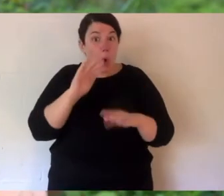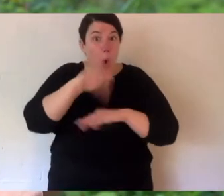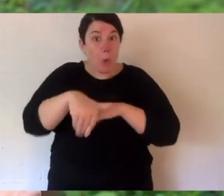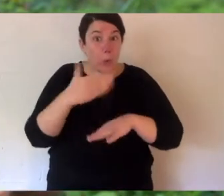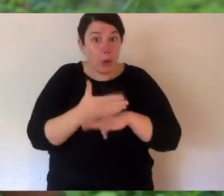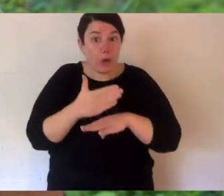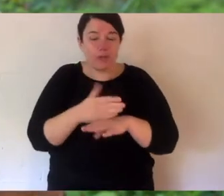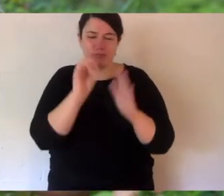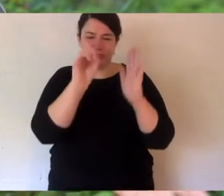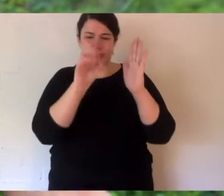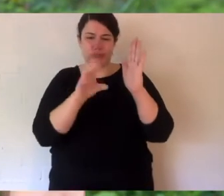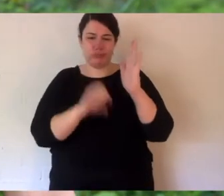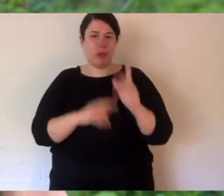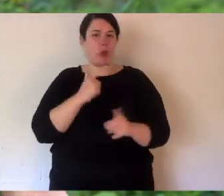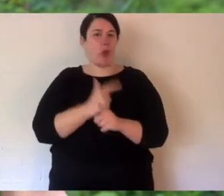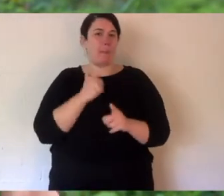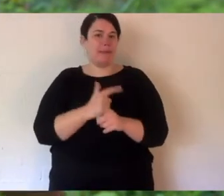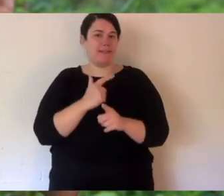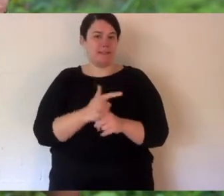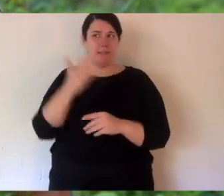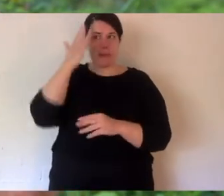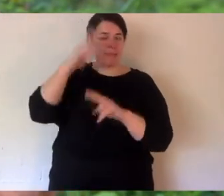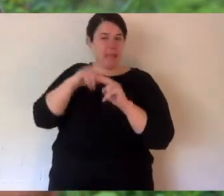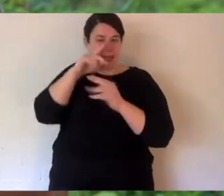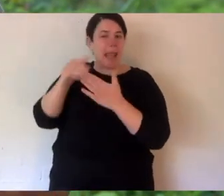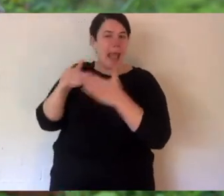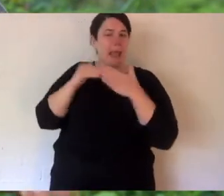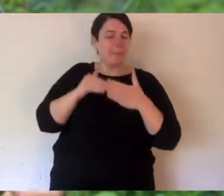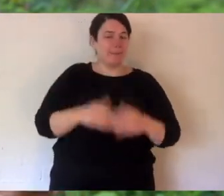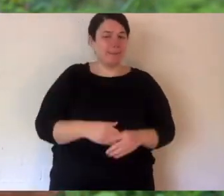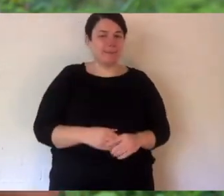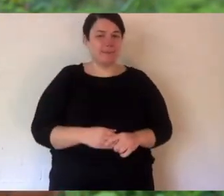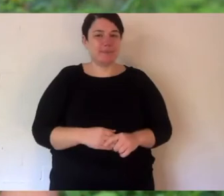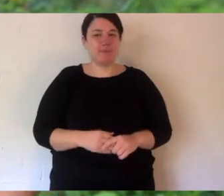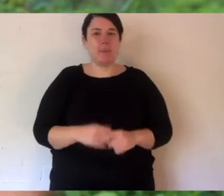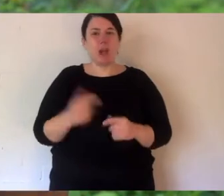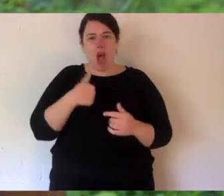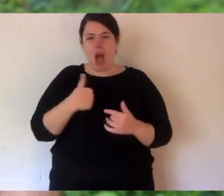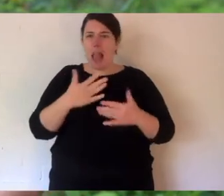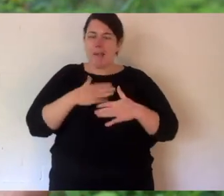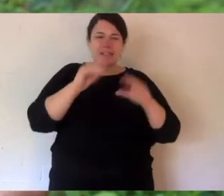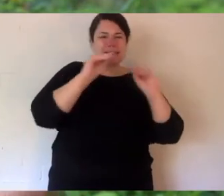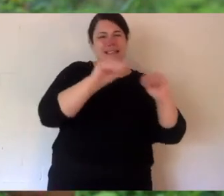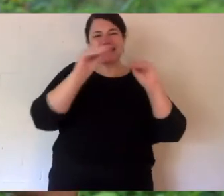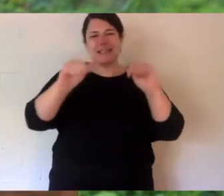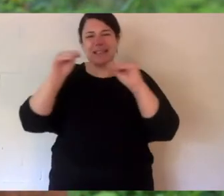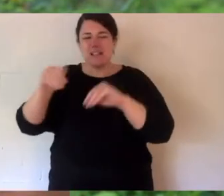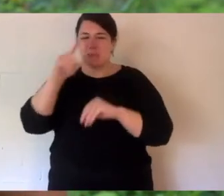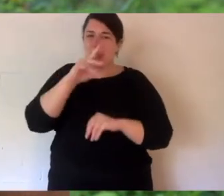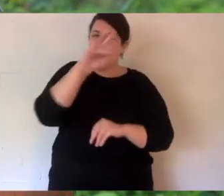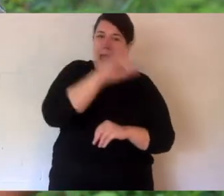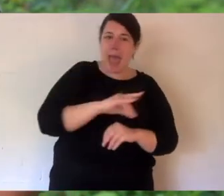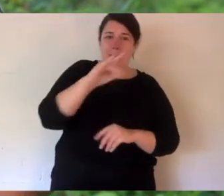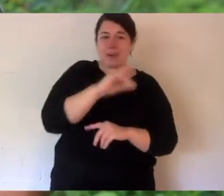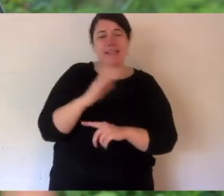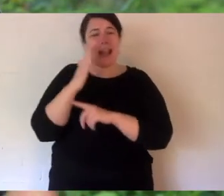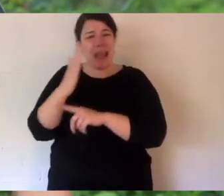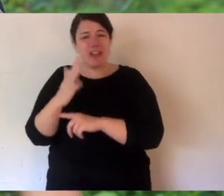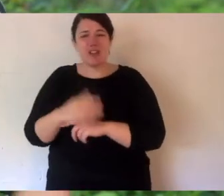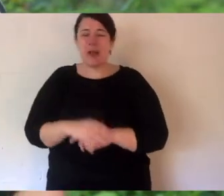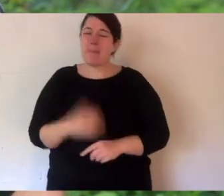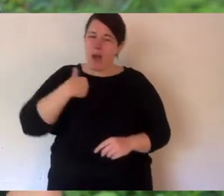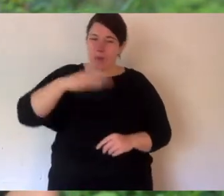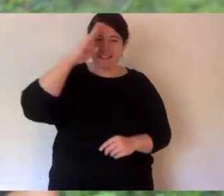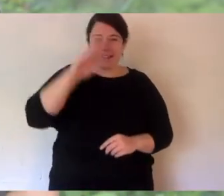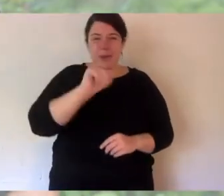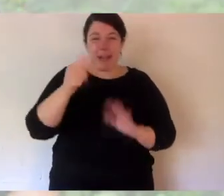me your homework, just put it into the comments. This is what I do, connecting people with nature. And that can't stop. I'll see